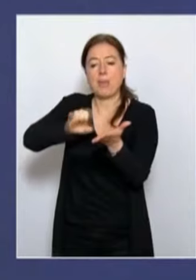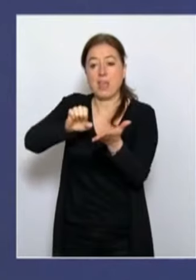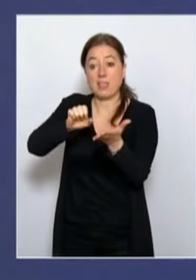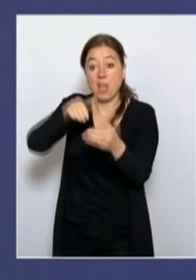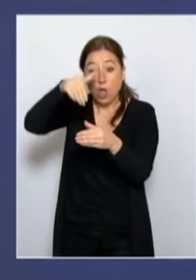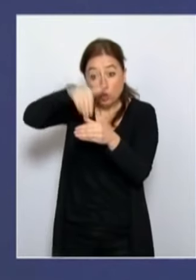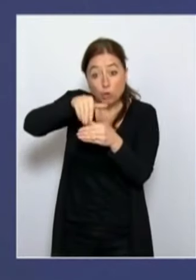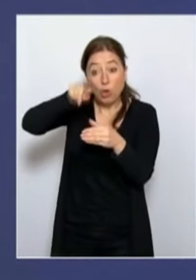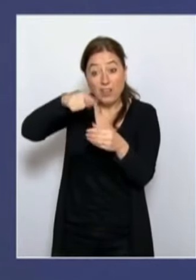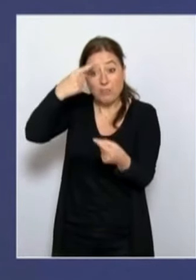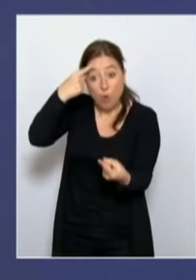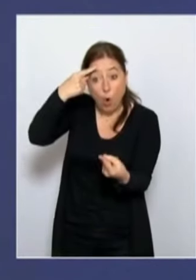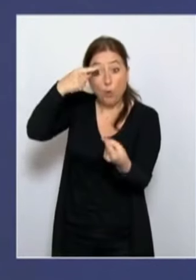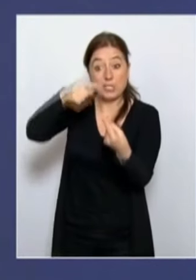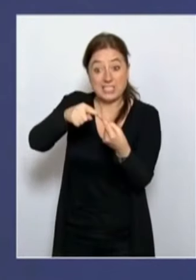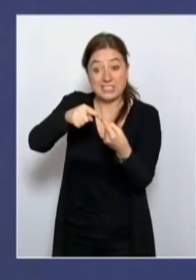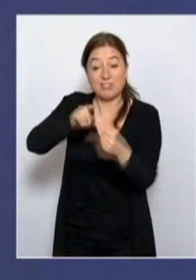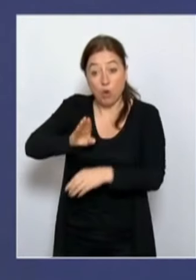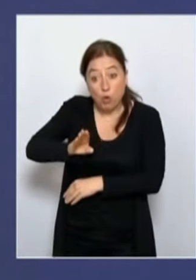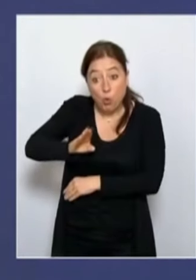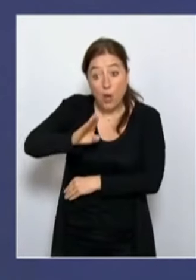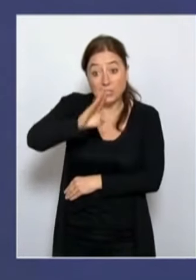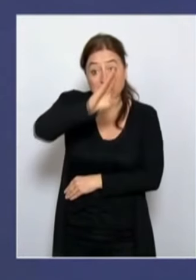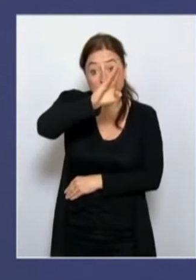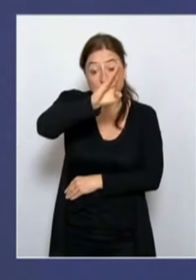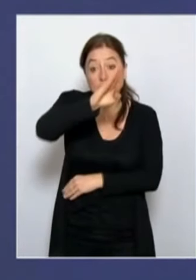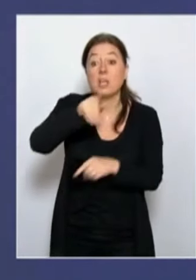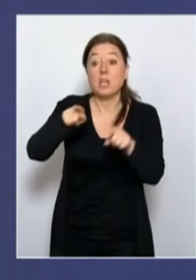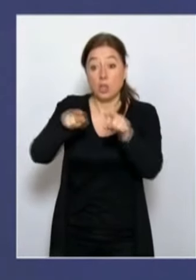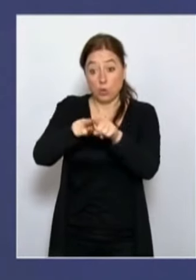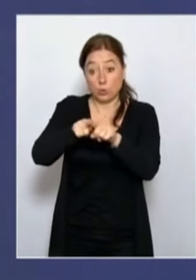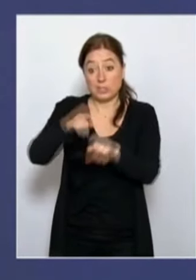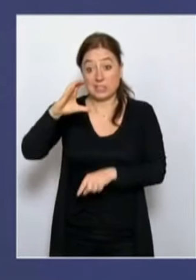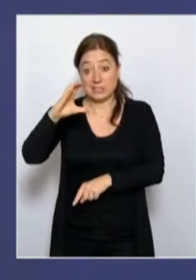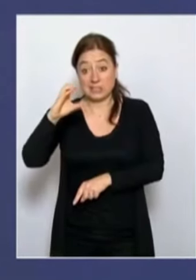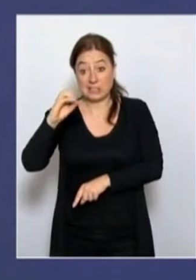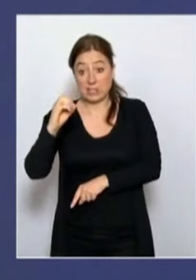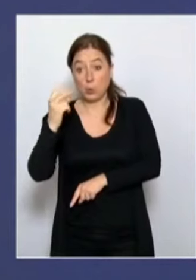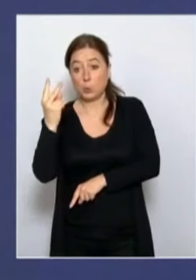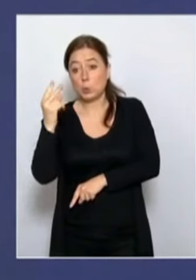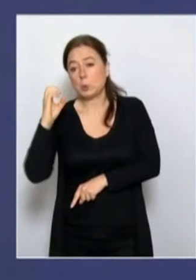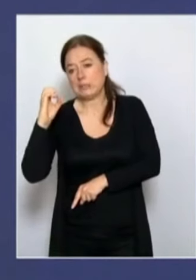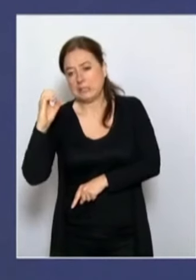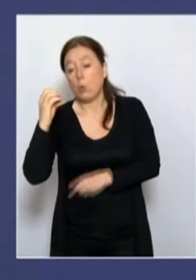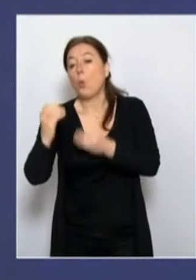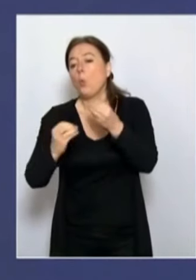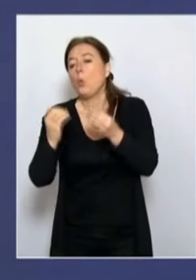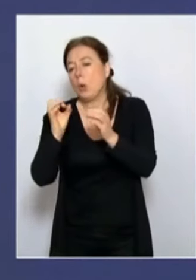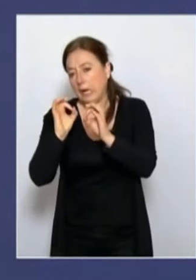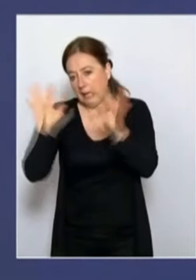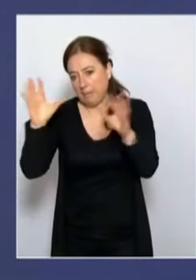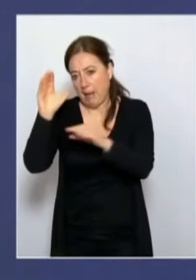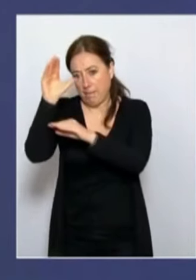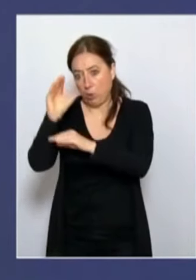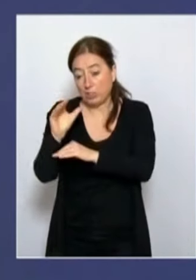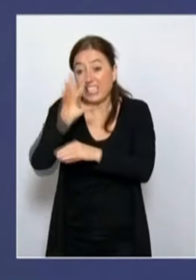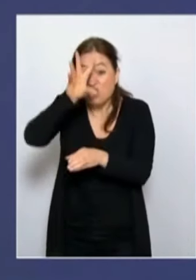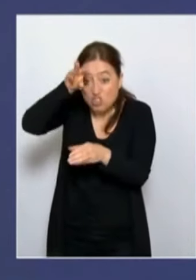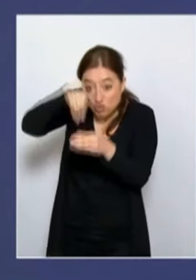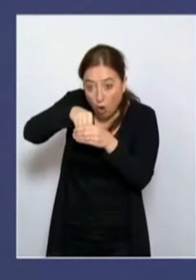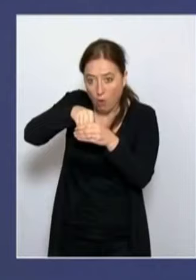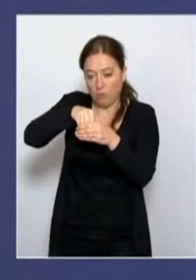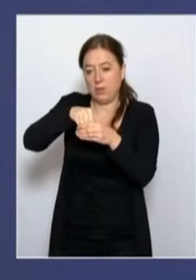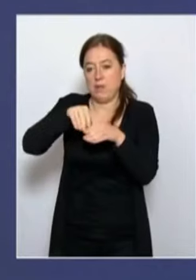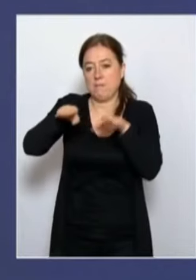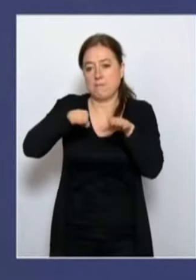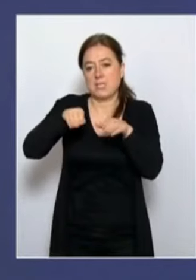the European Central Bank needs to do. So there has to be a growth objective and a